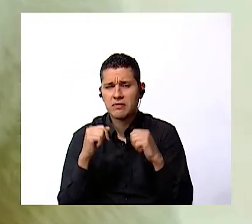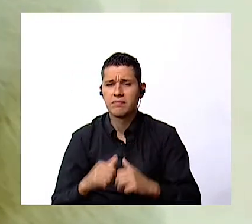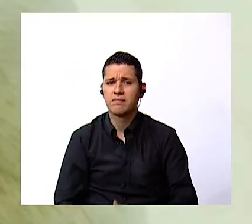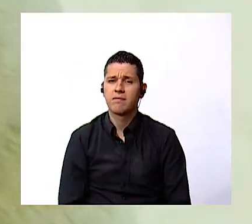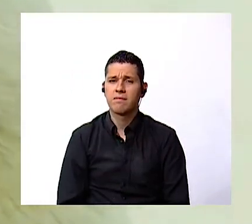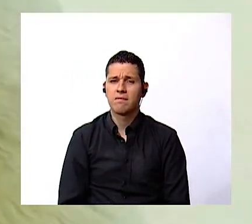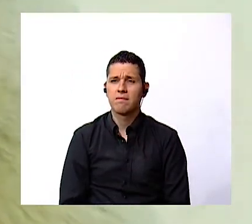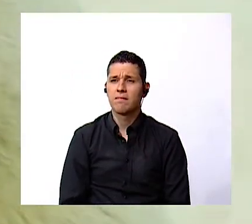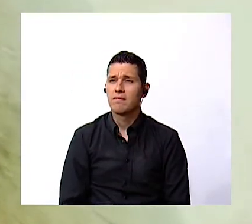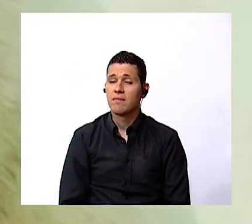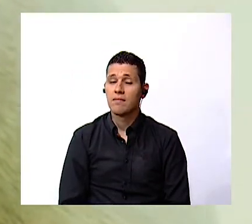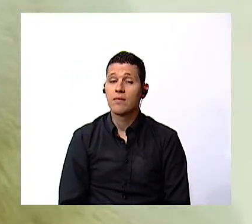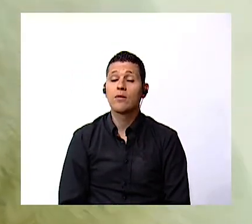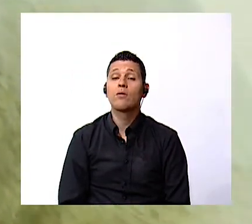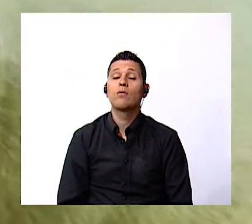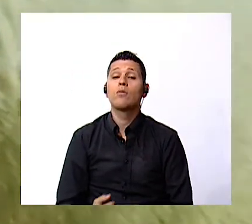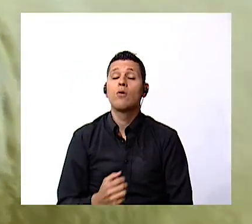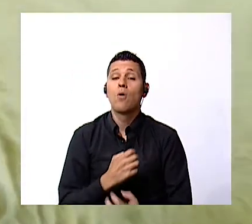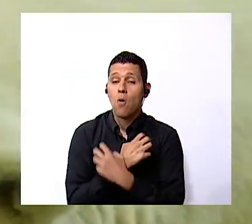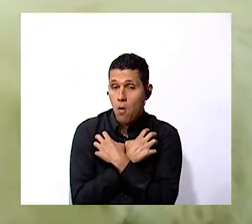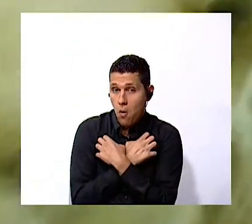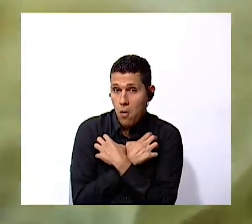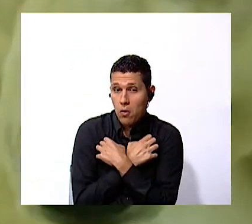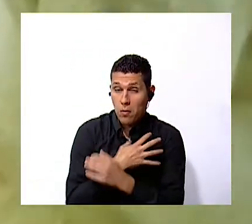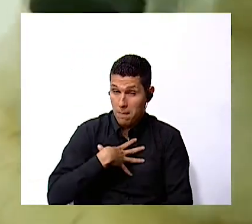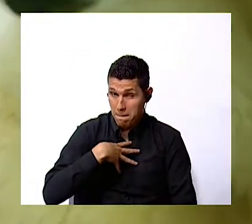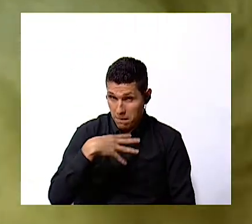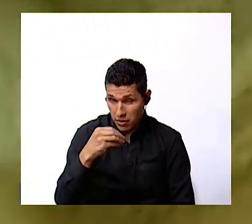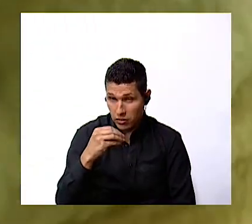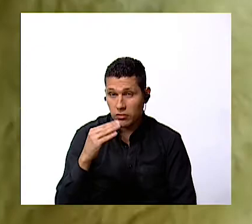polar bears live on ice in the arctic